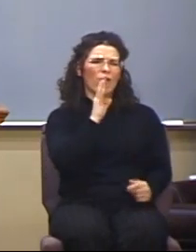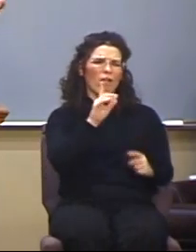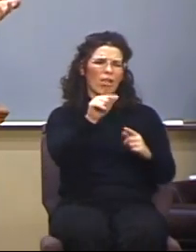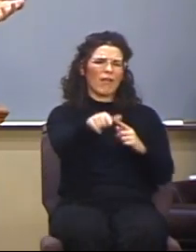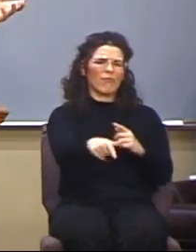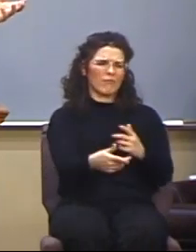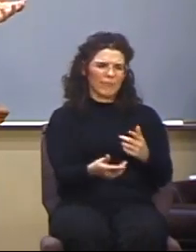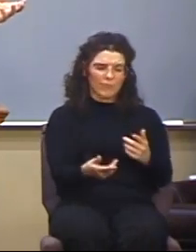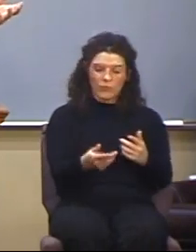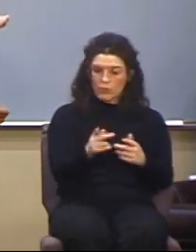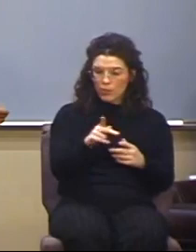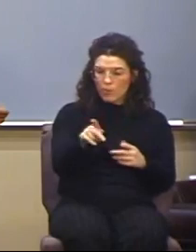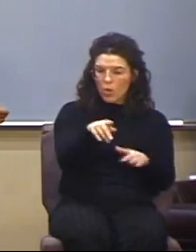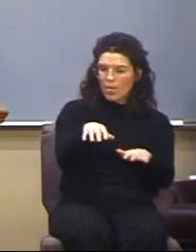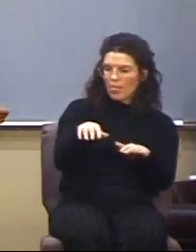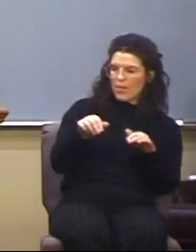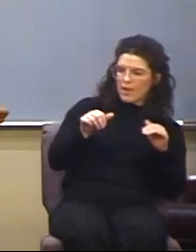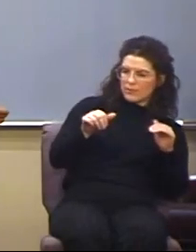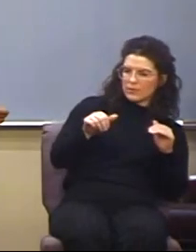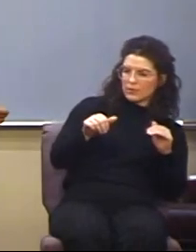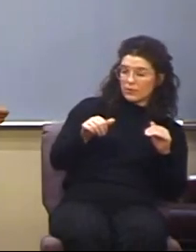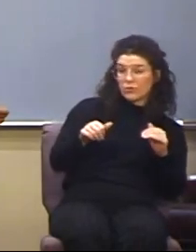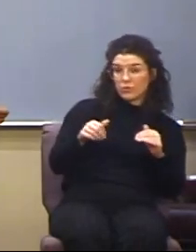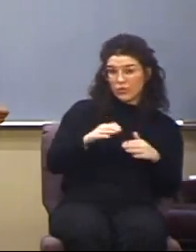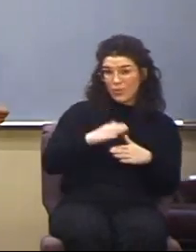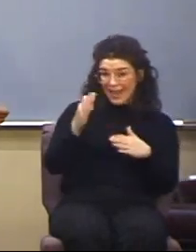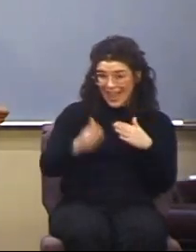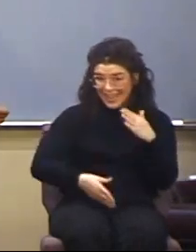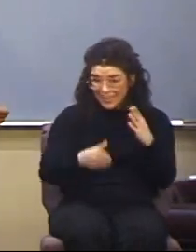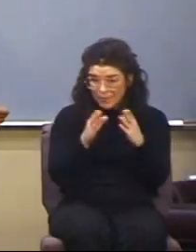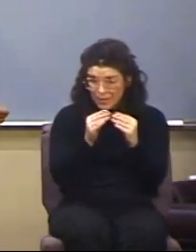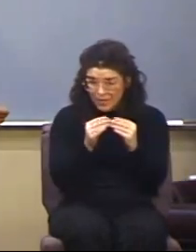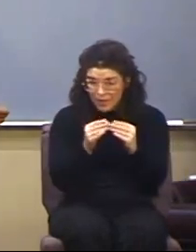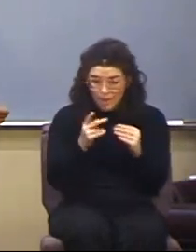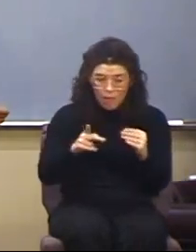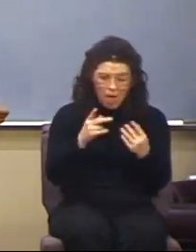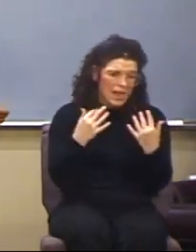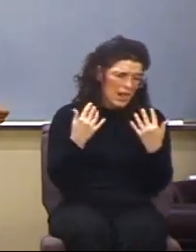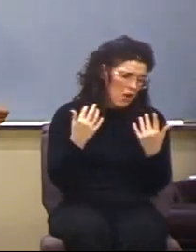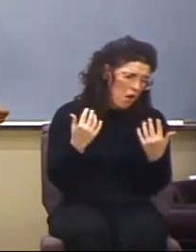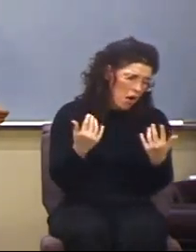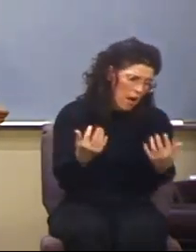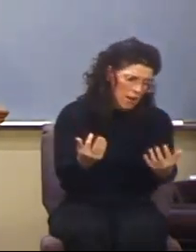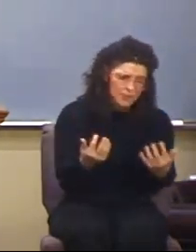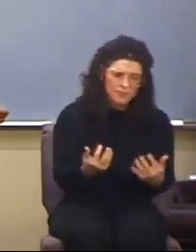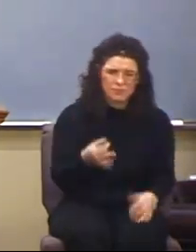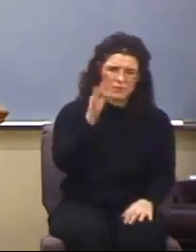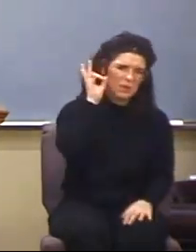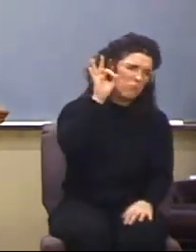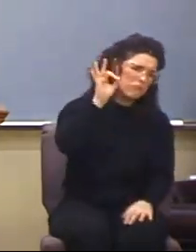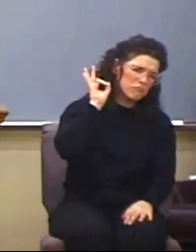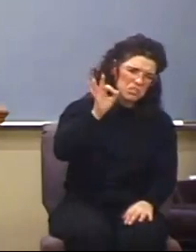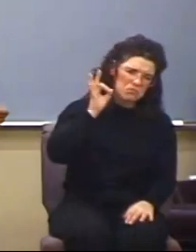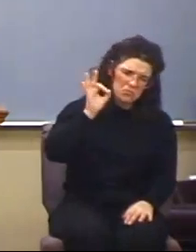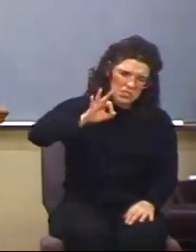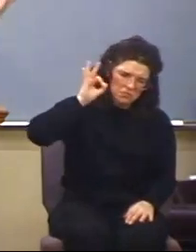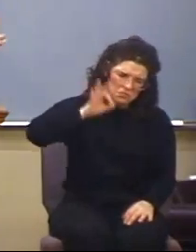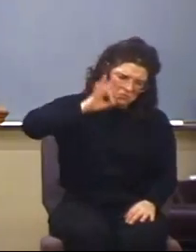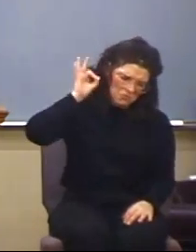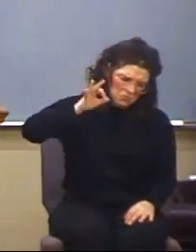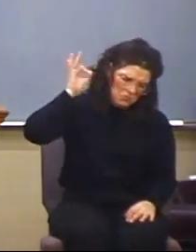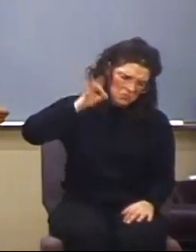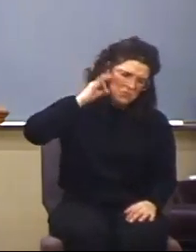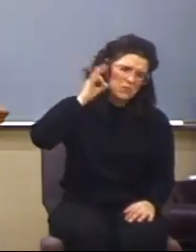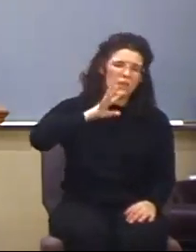So Paul departed from among them. You know what ended the meeting? Paul had an audience. Paul, he's preaching away. He's talking